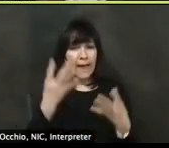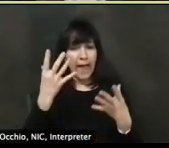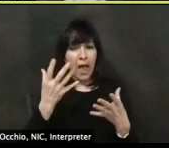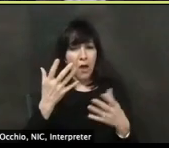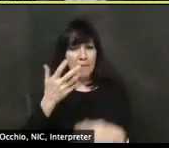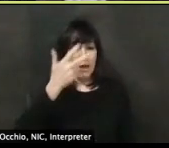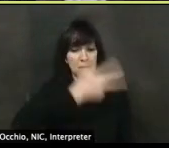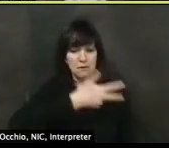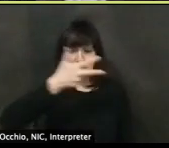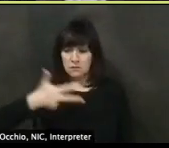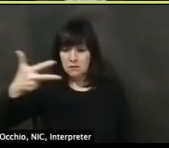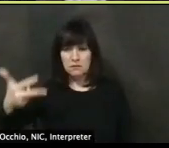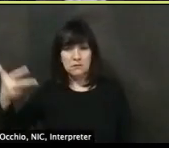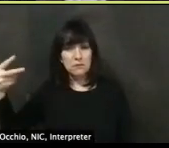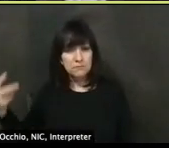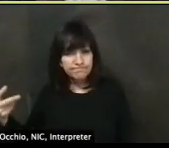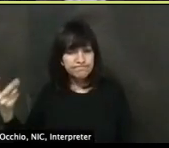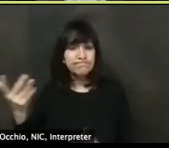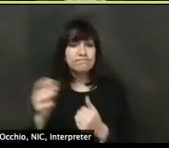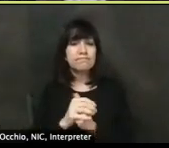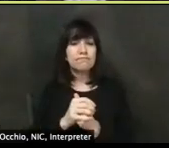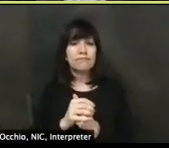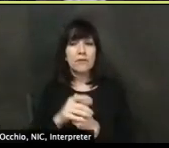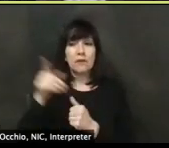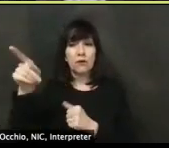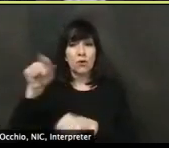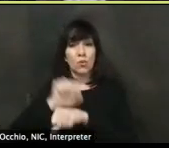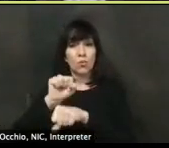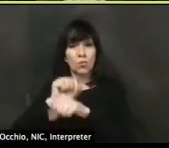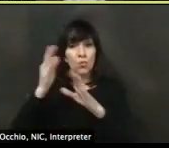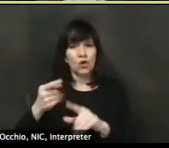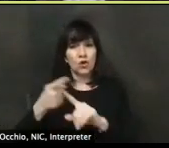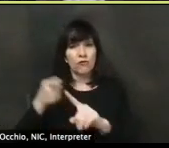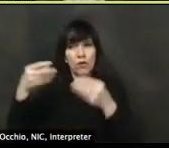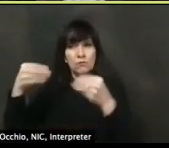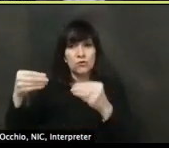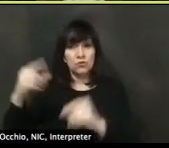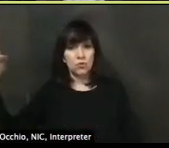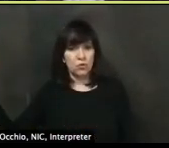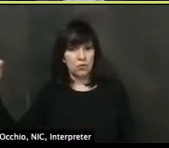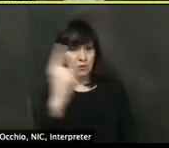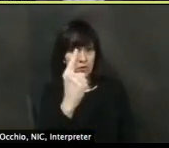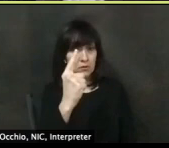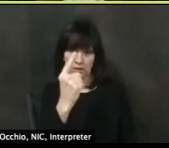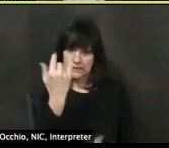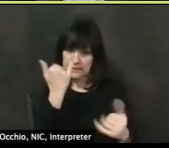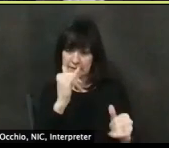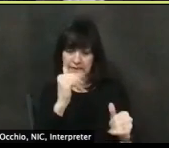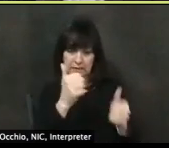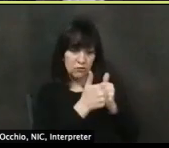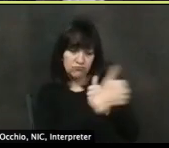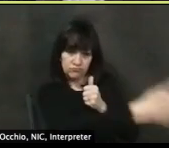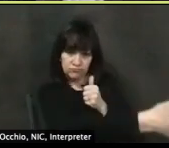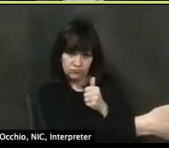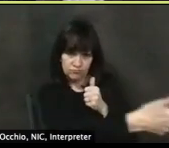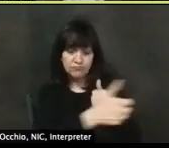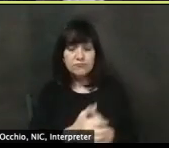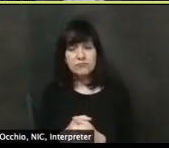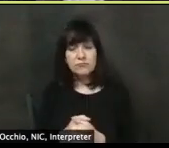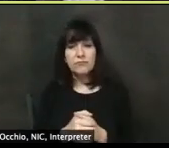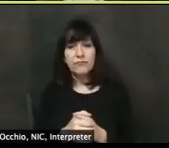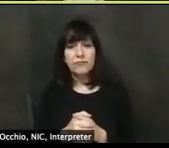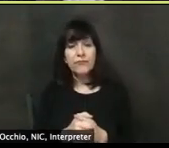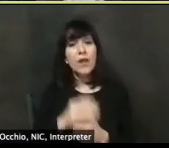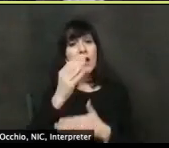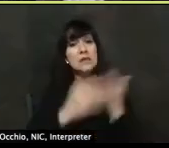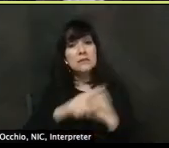occur, um, for these types of stores. The second part is a switch. I like to call them a high ticket retailers. These